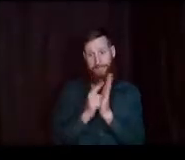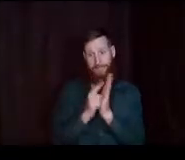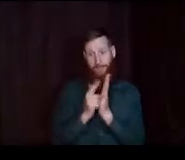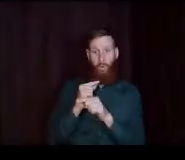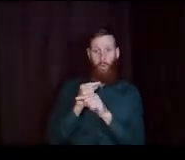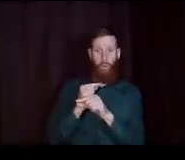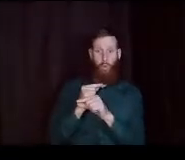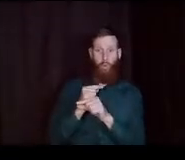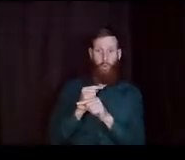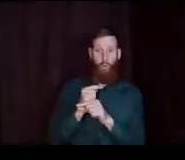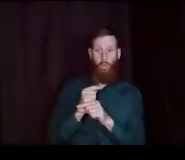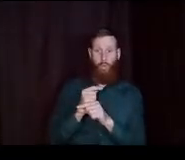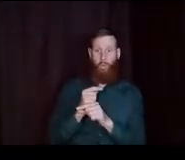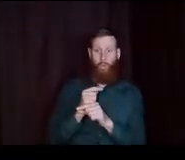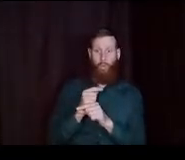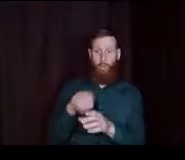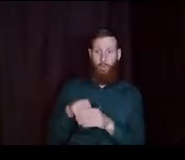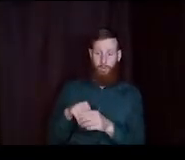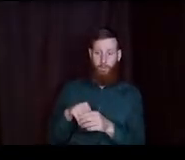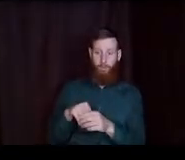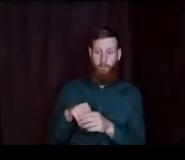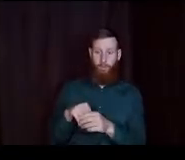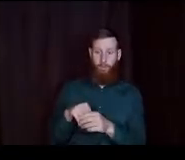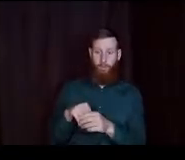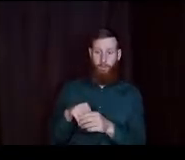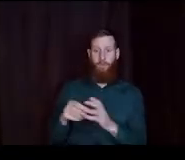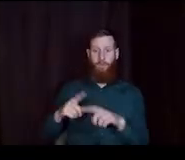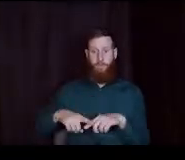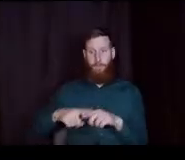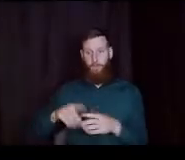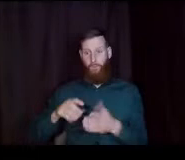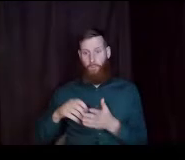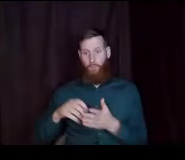So if your student. Depending on when your student turns 18.